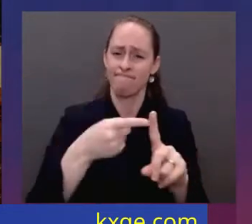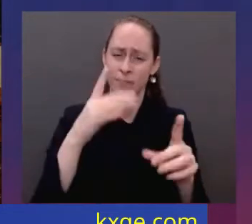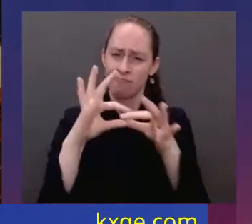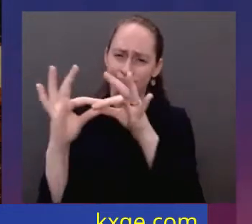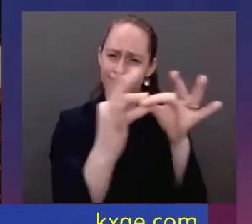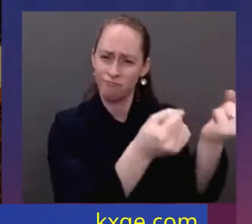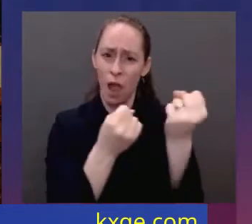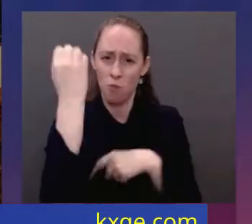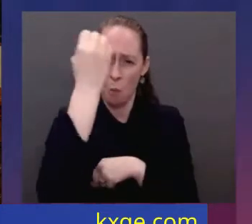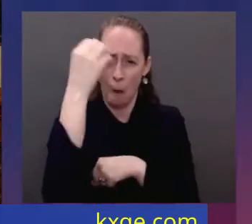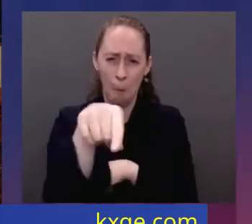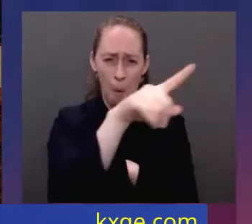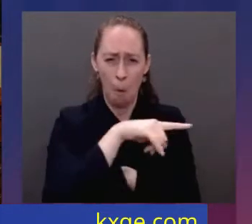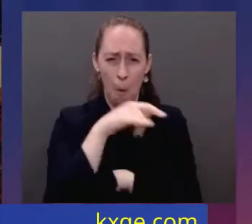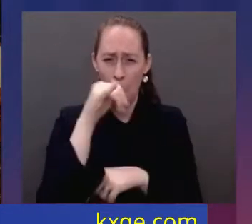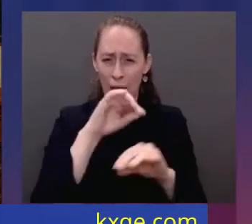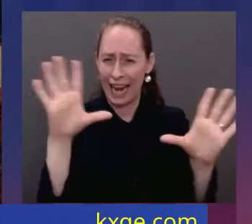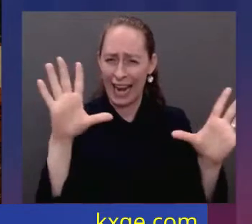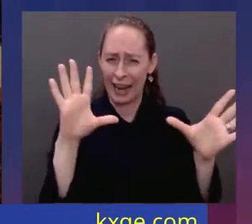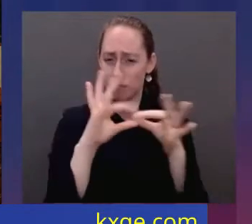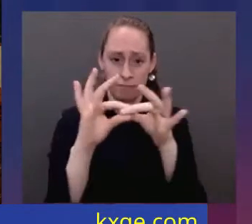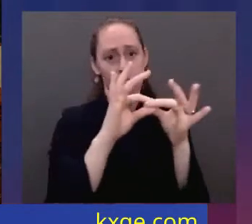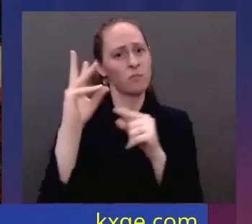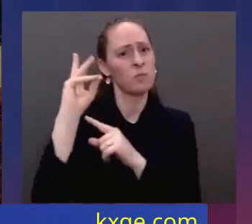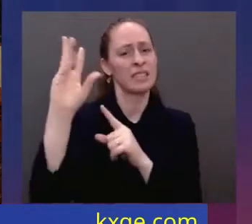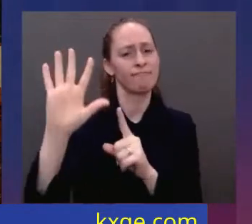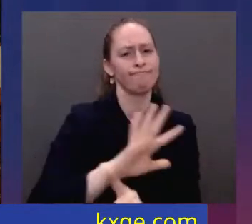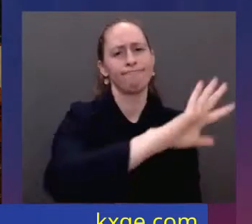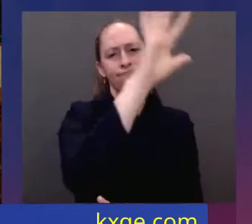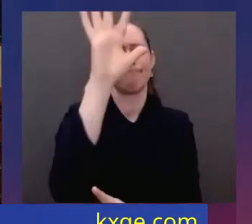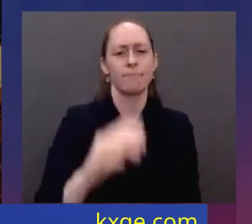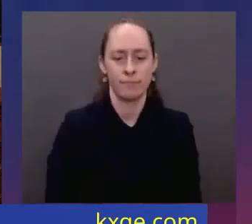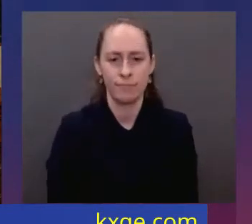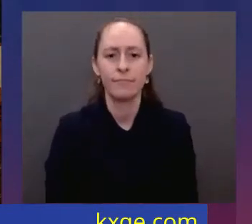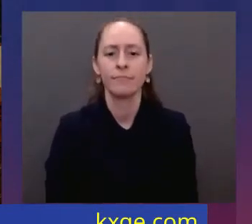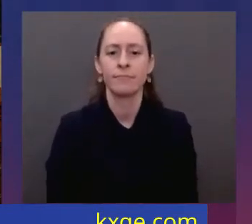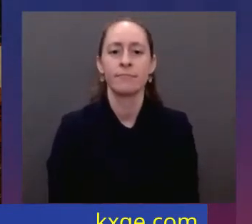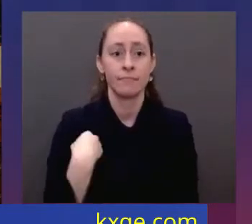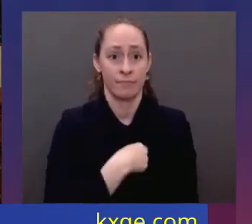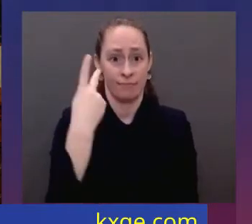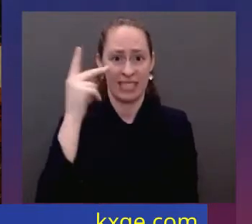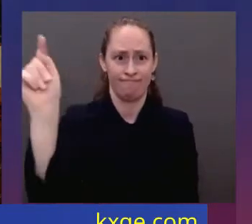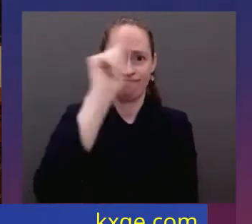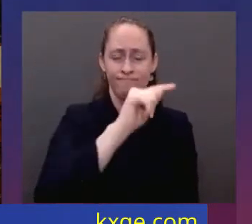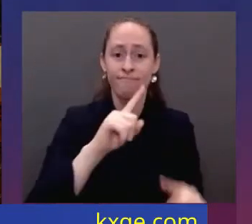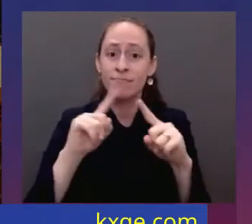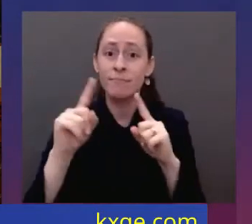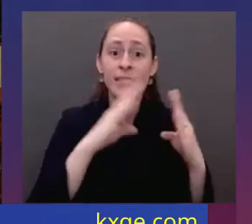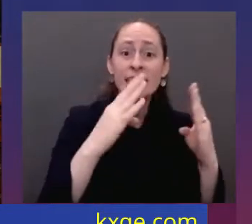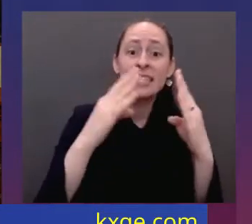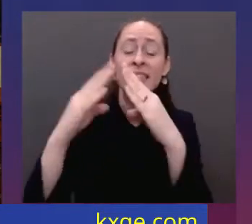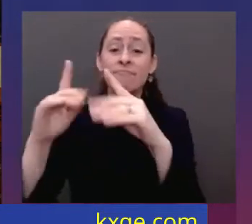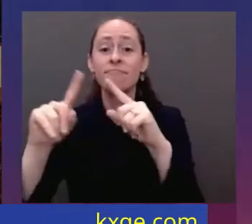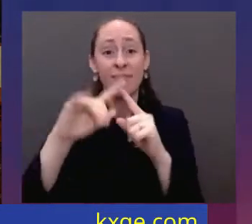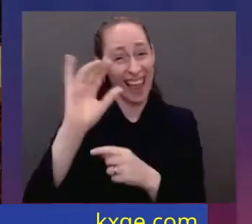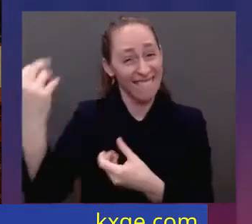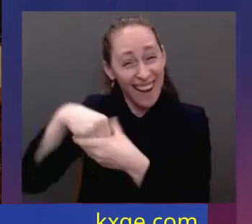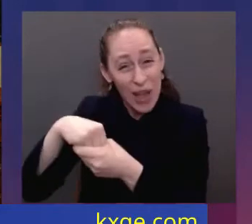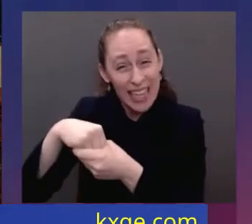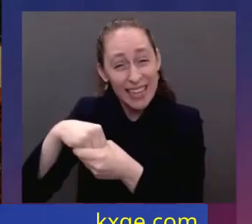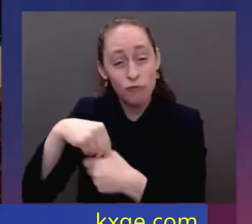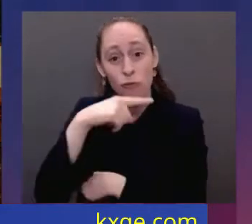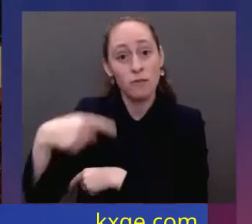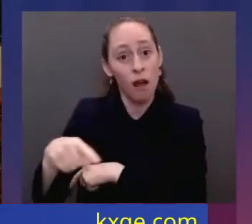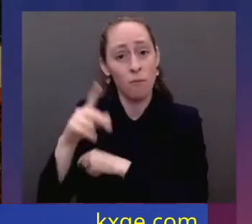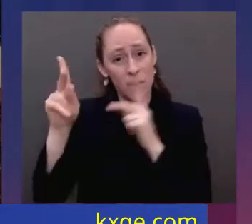West. We see unity among the people who are gathering in cities and large crowds around the world, even in Russia, to demonstrate their support for the people of Ukraine. In the battle